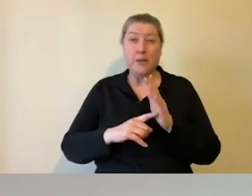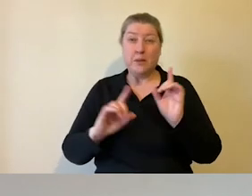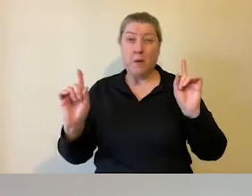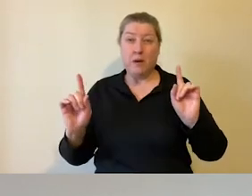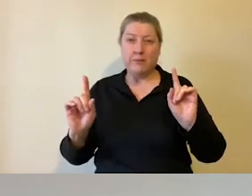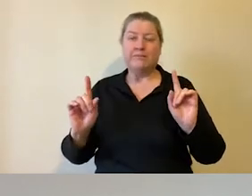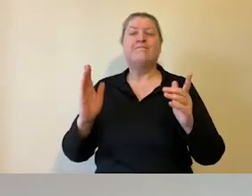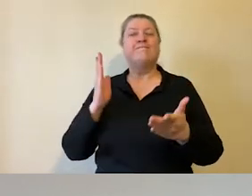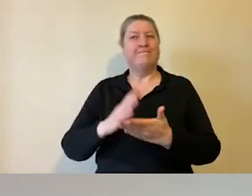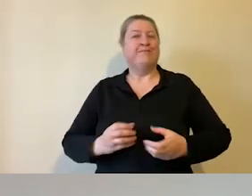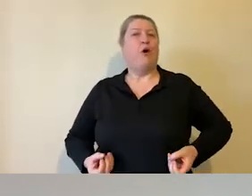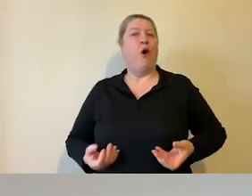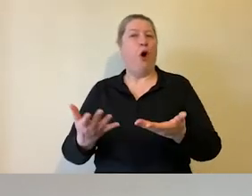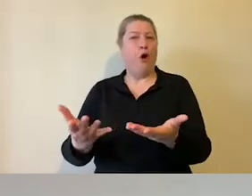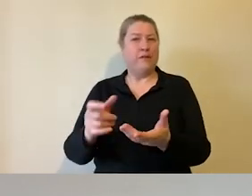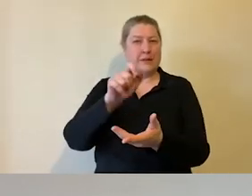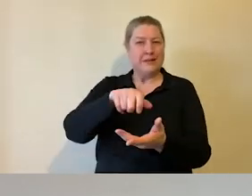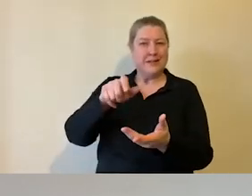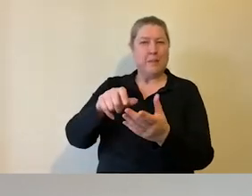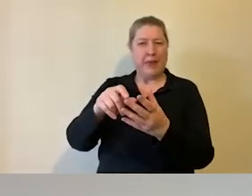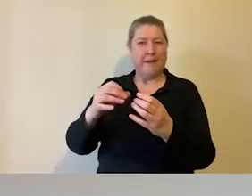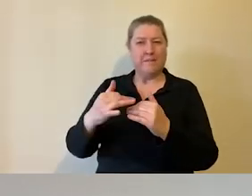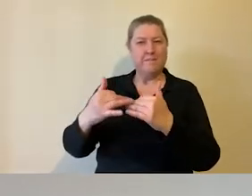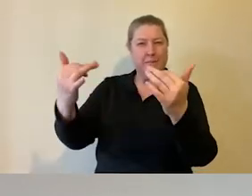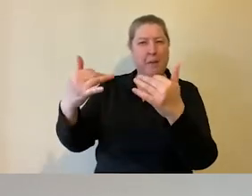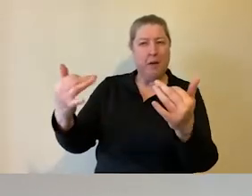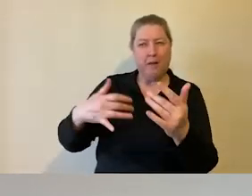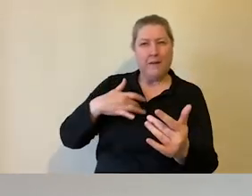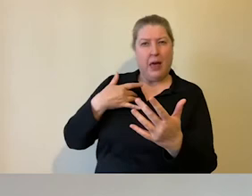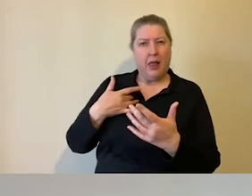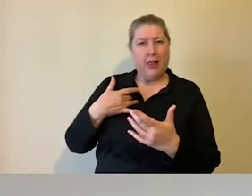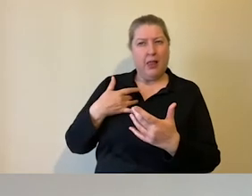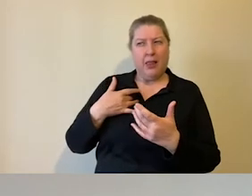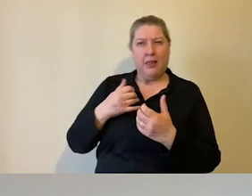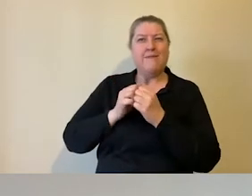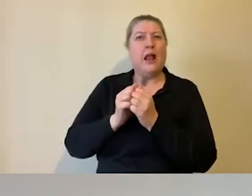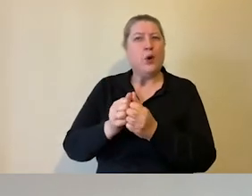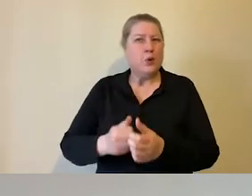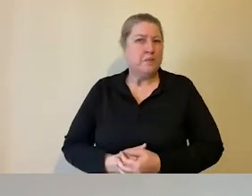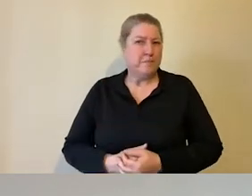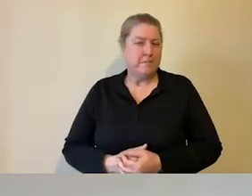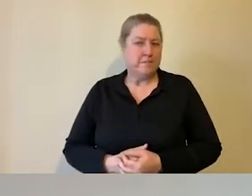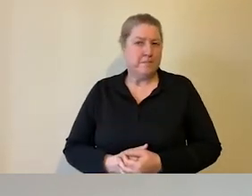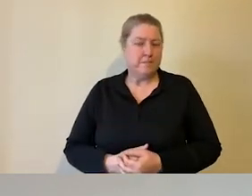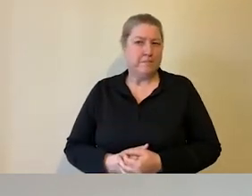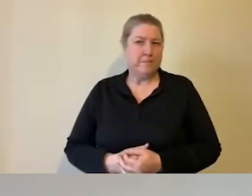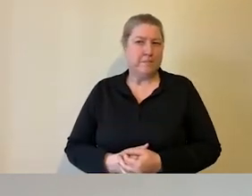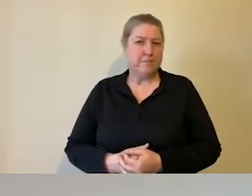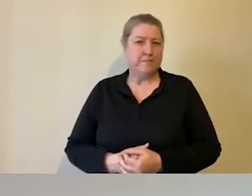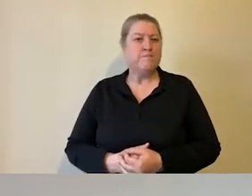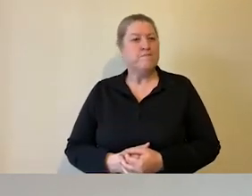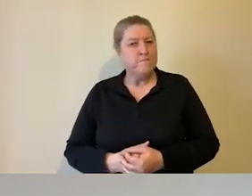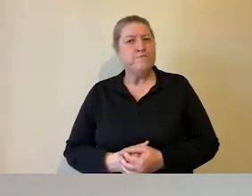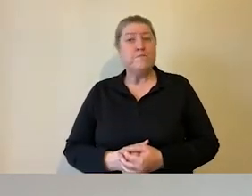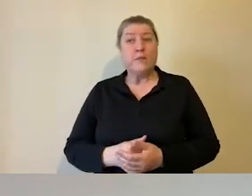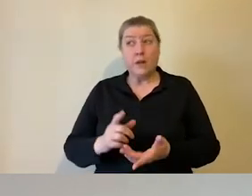something for the audience and they feel valued. It also means that if they come on